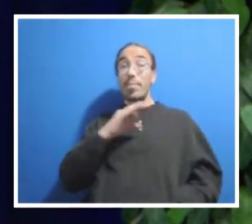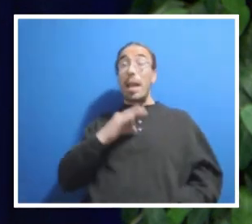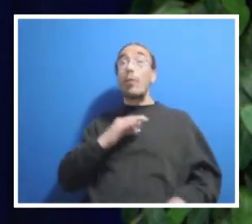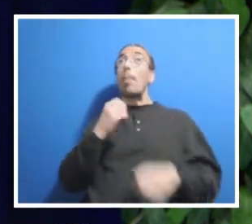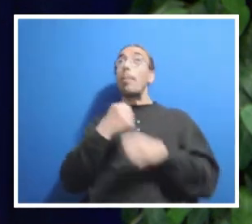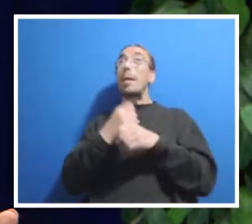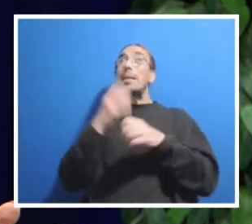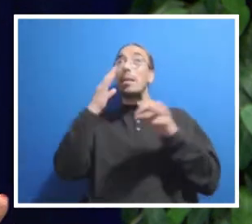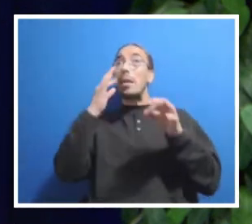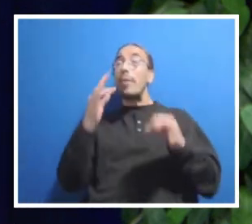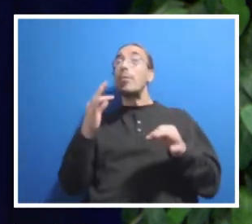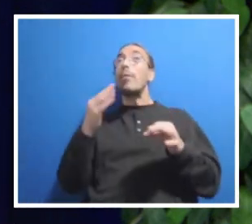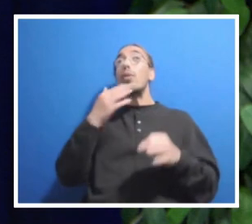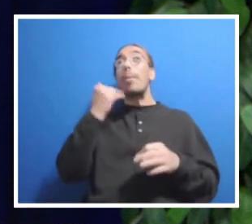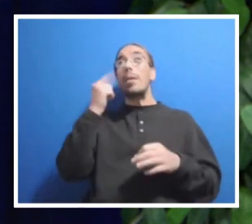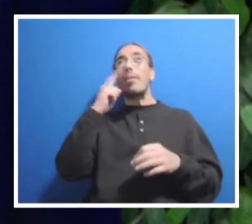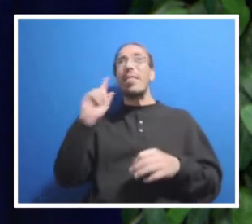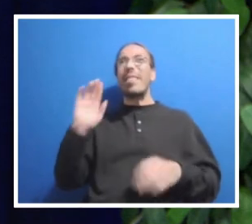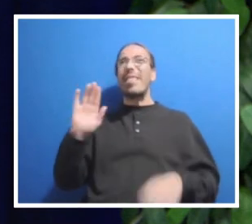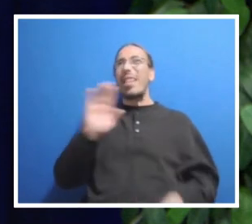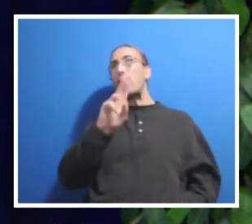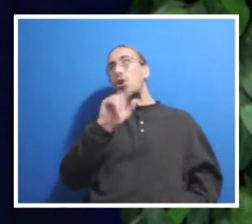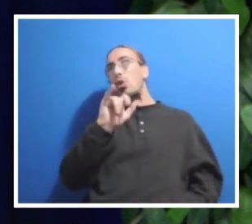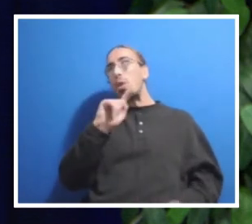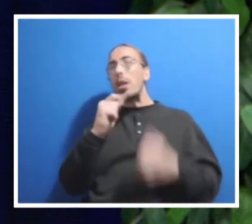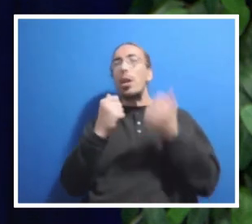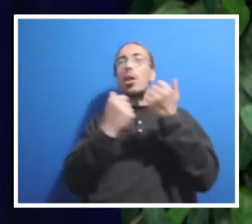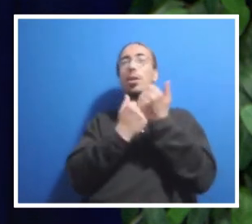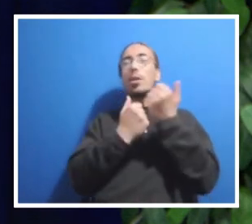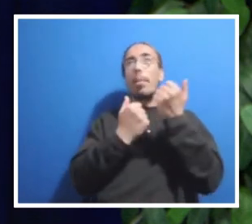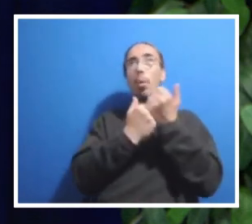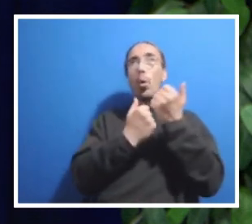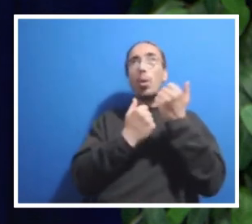unit to support our students and for the betterment of the university.